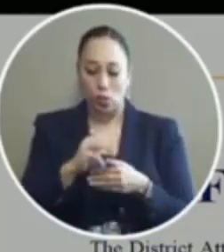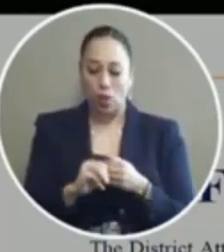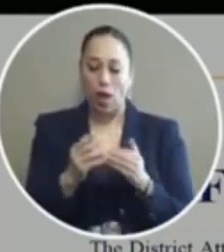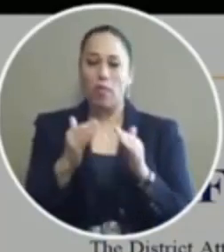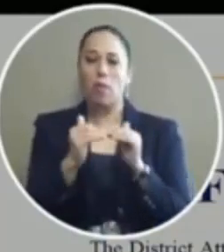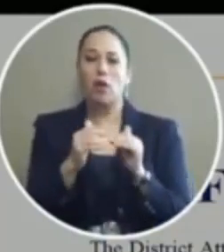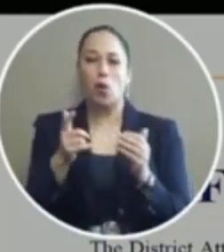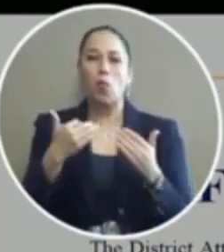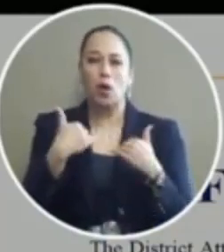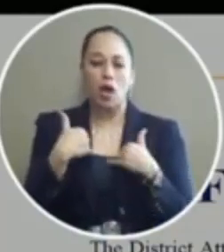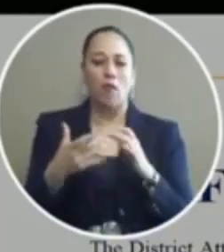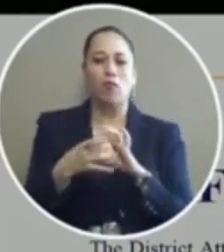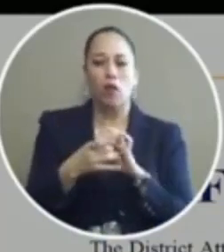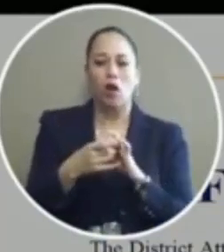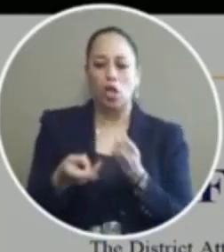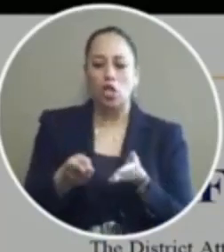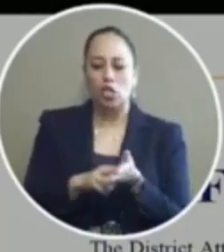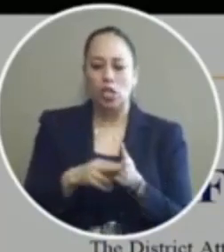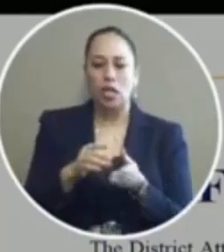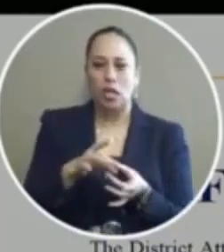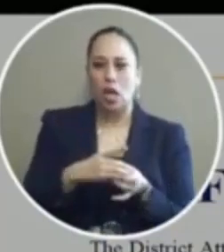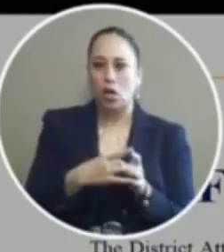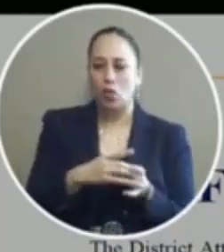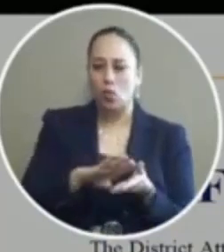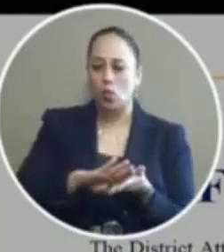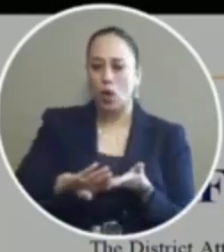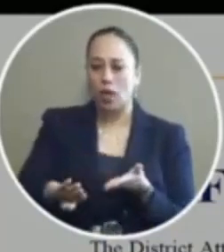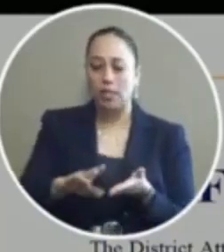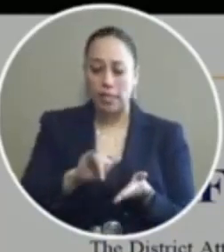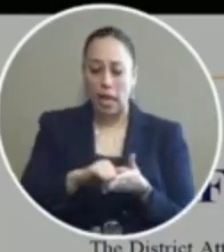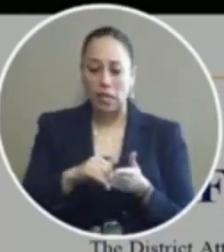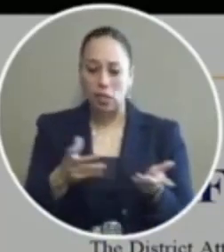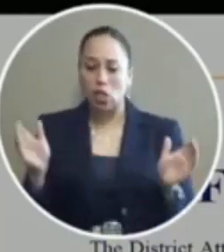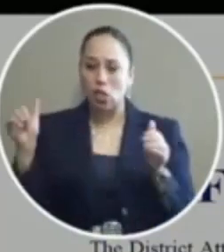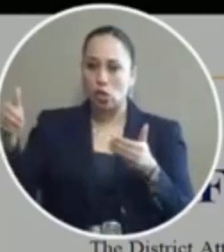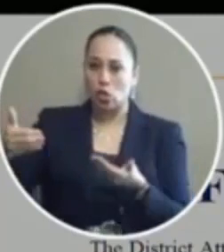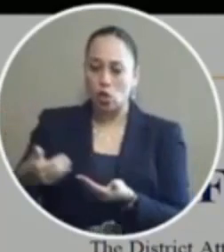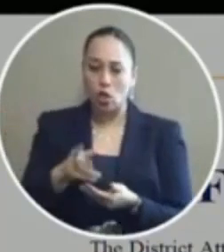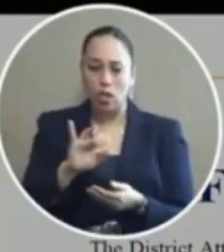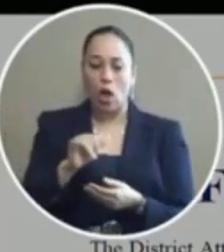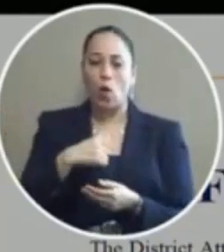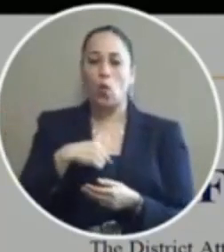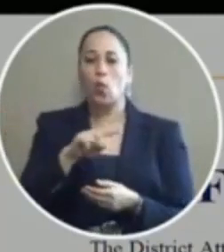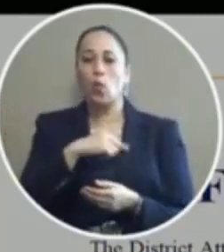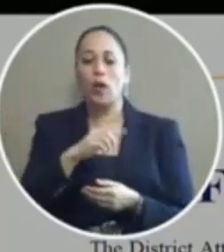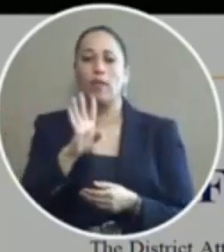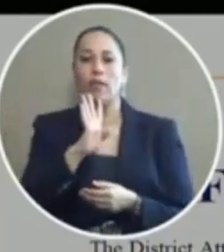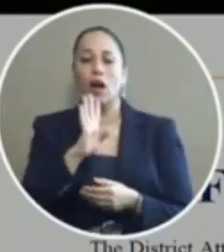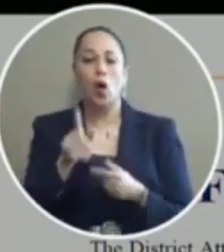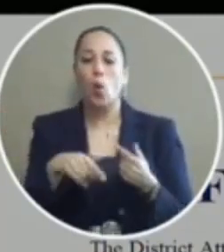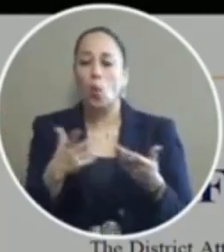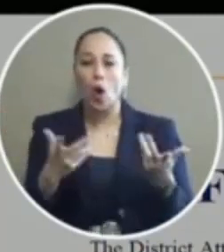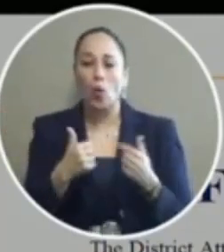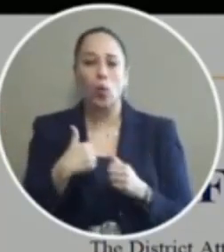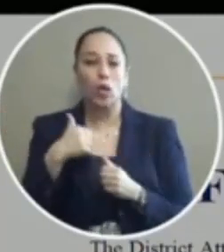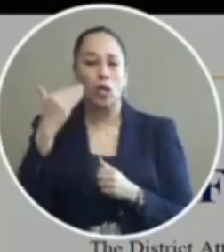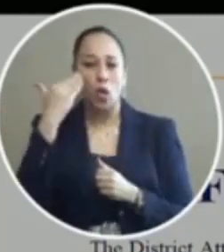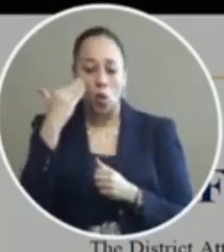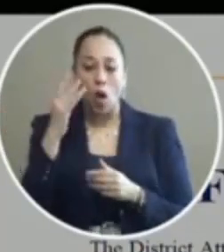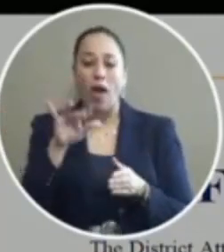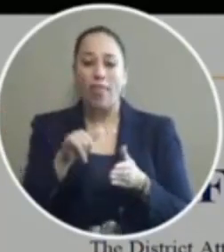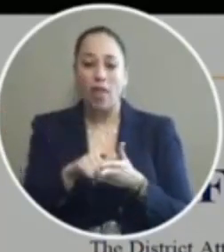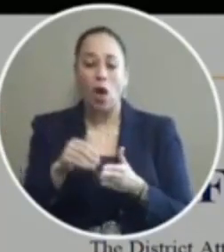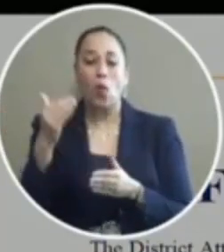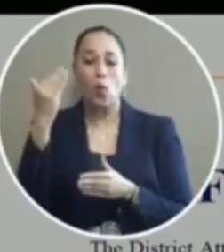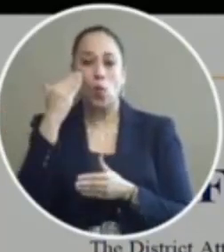we've had in regards to the site and release the process hasn't been introduced in regards to it so we talk about what we know but we also know that it